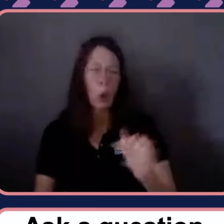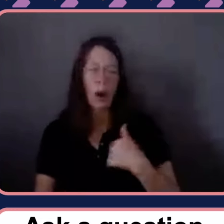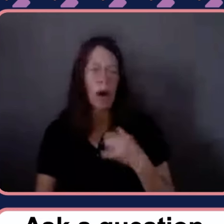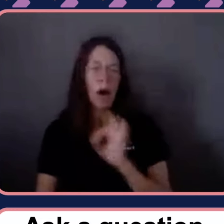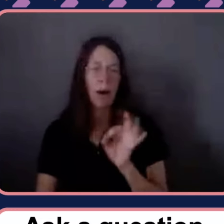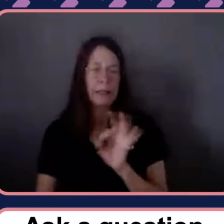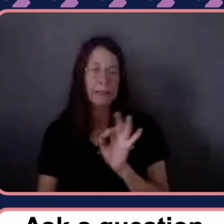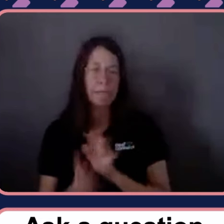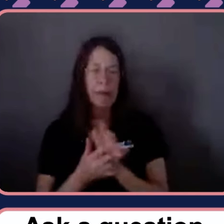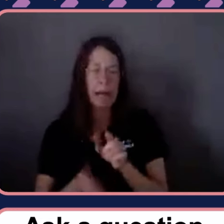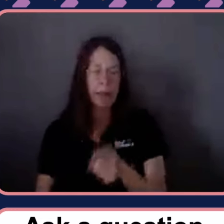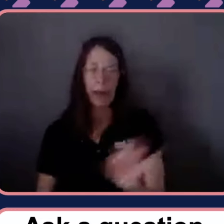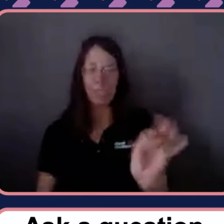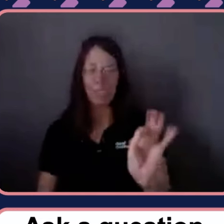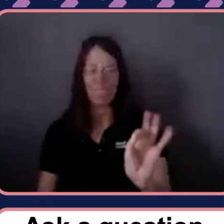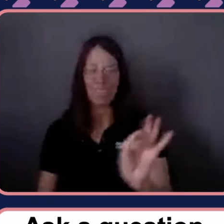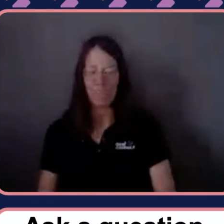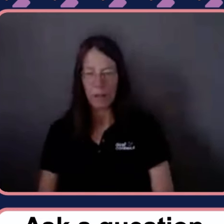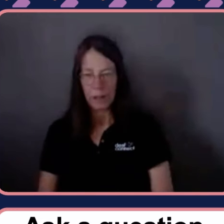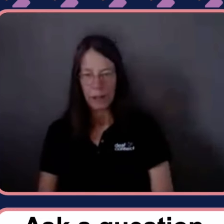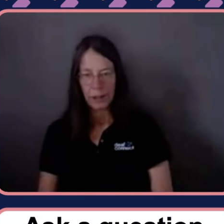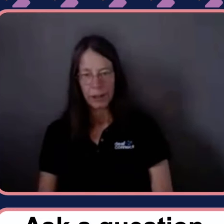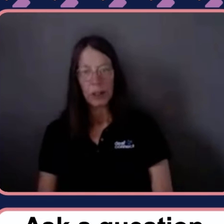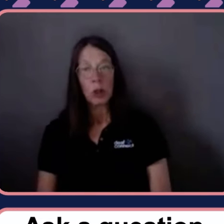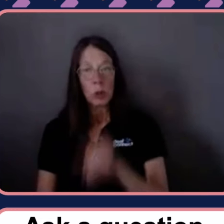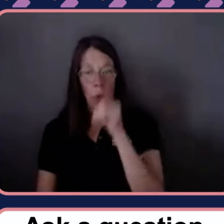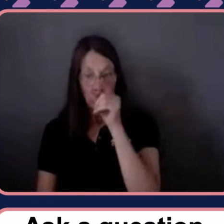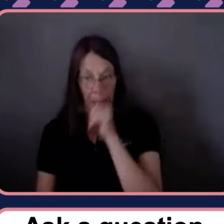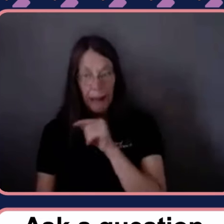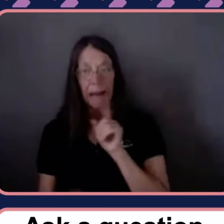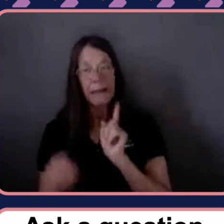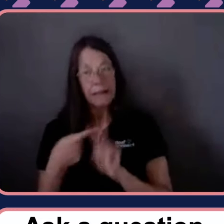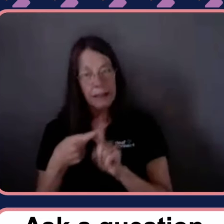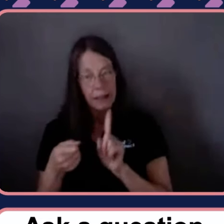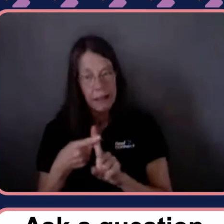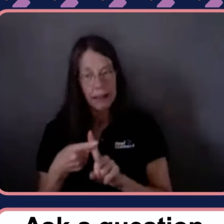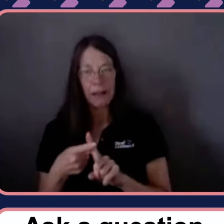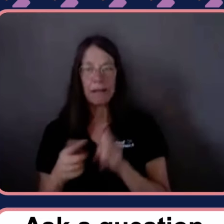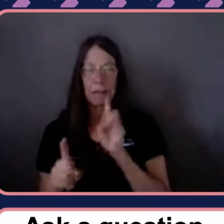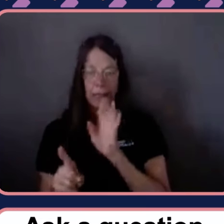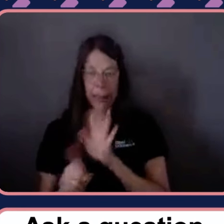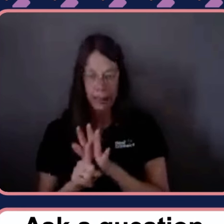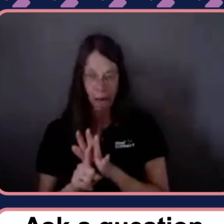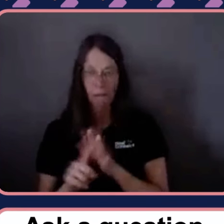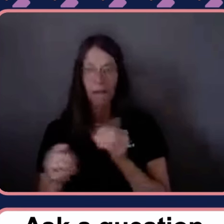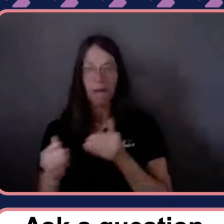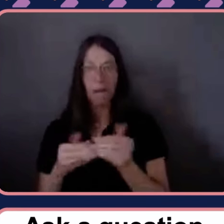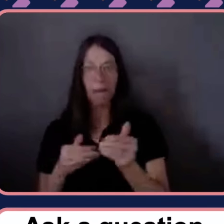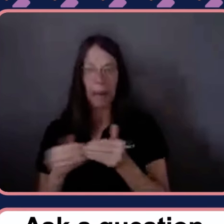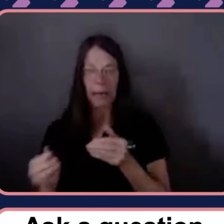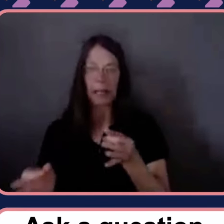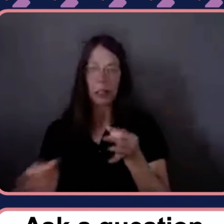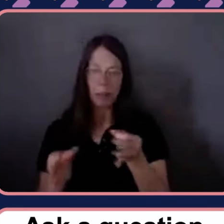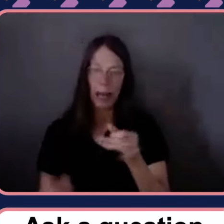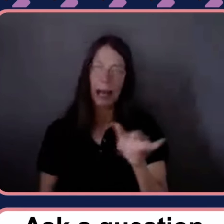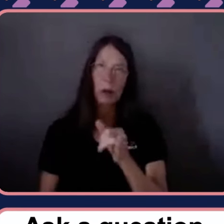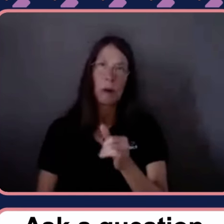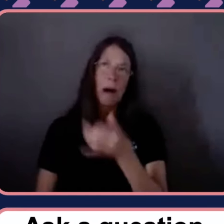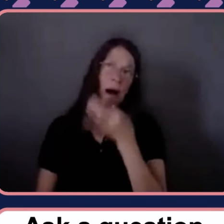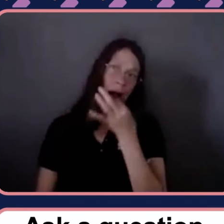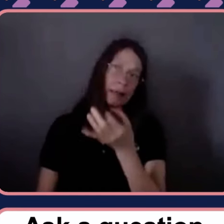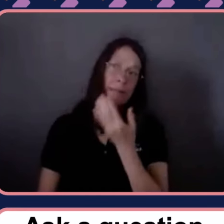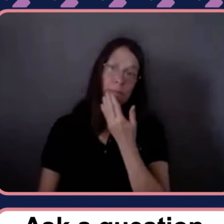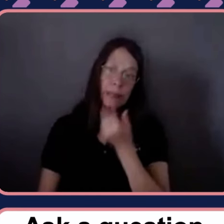to a participant's ability to self-manage their plan or to request that they self-manage their plan.